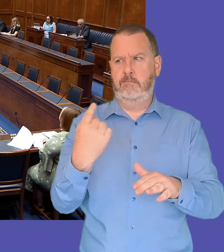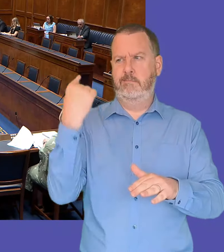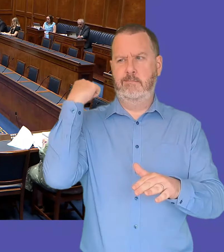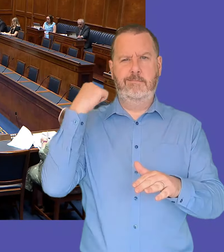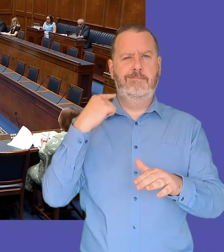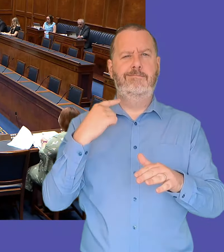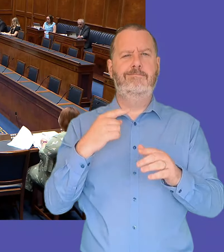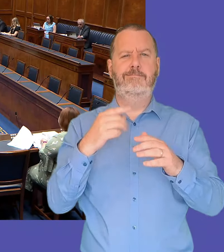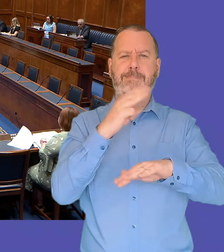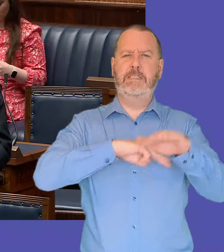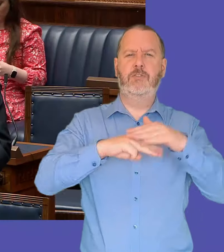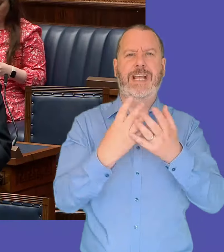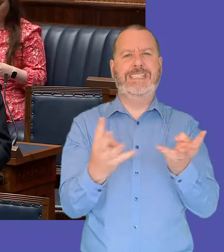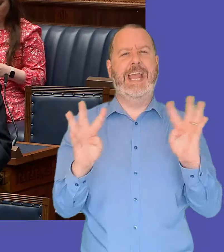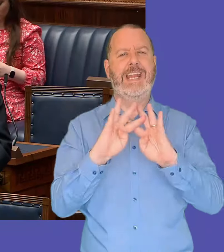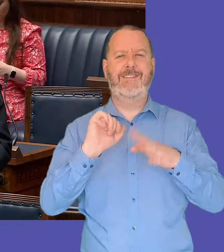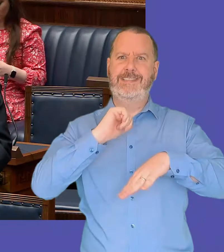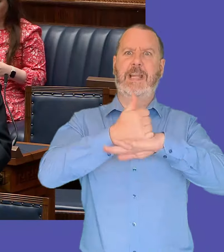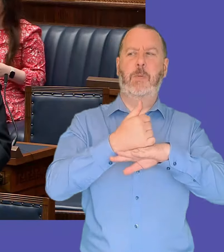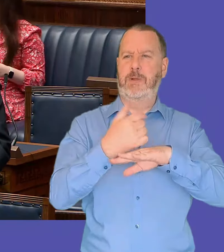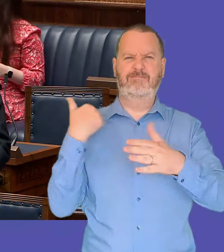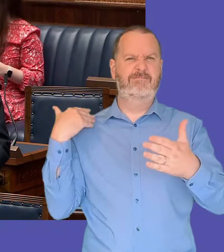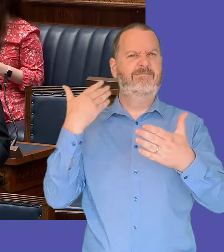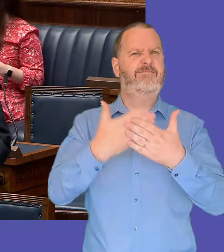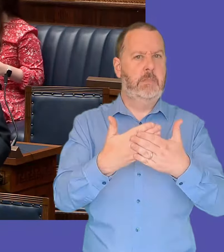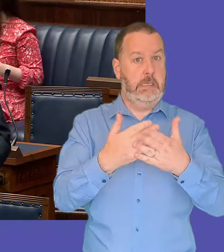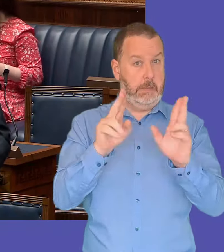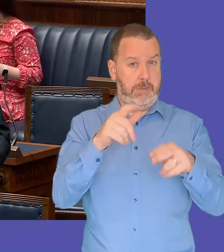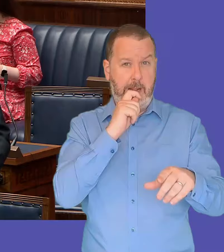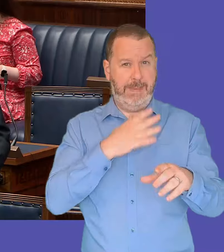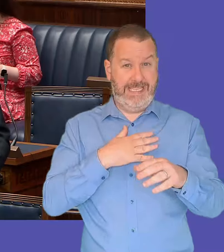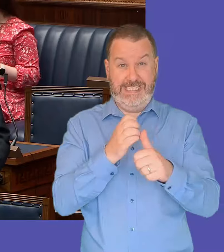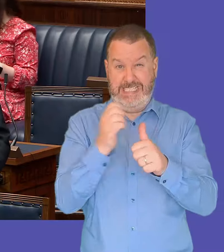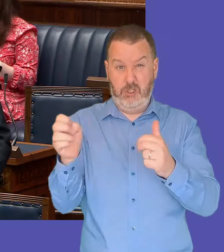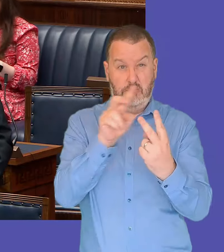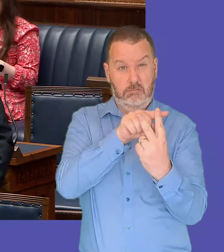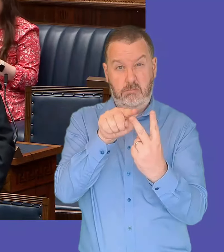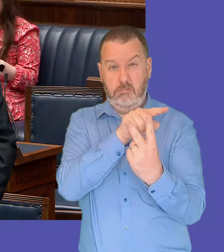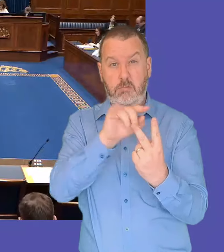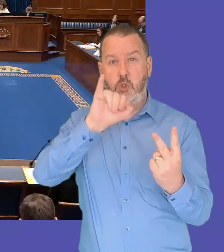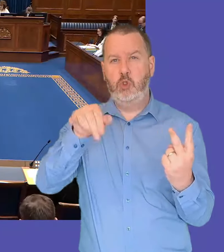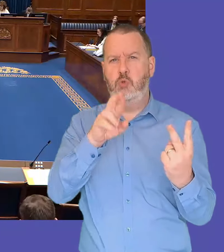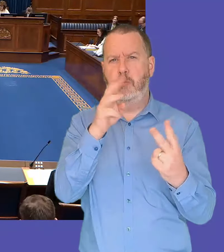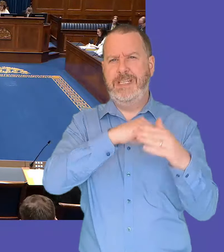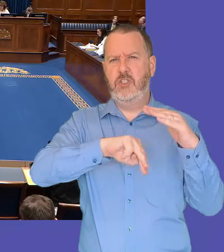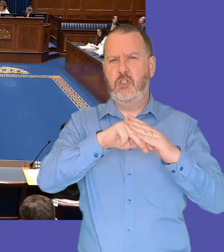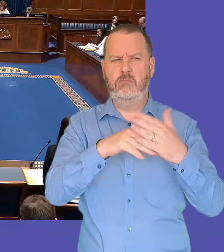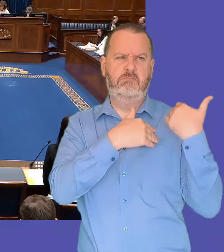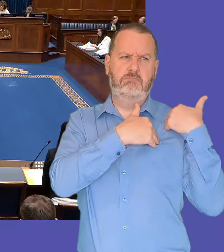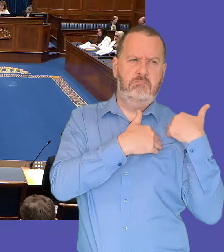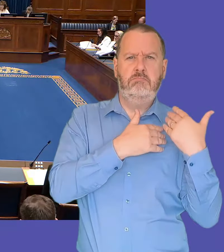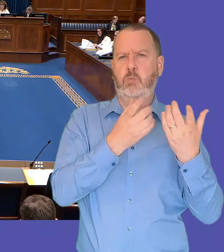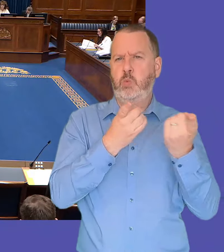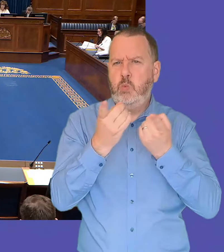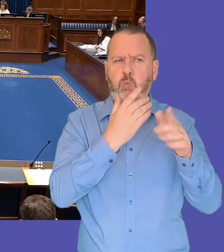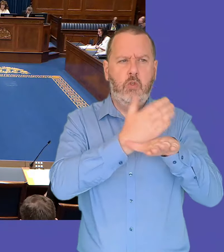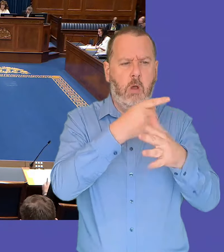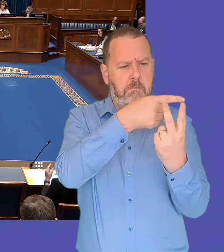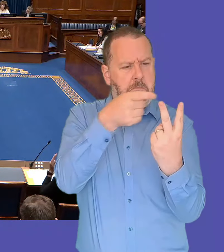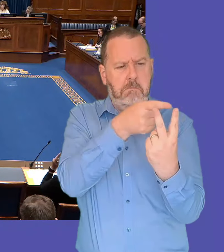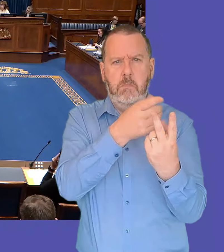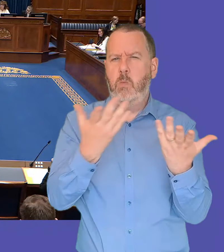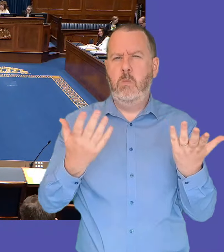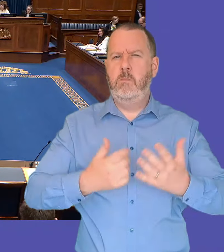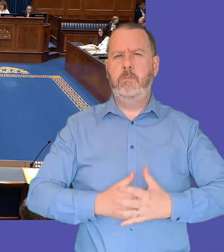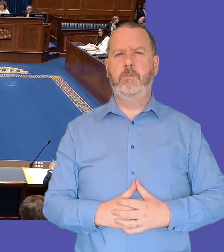executive was restored could you detail the responsibilities of each junior minister please first minister as the member